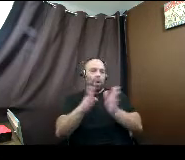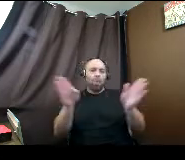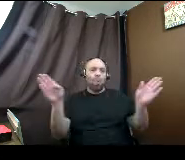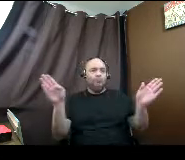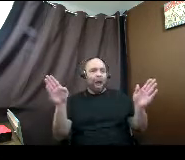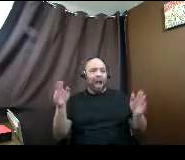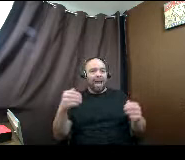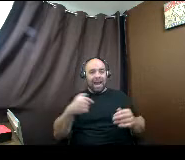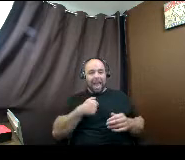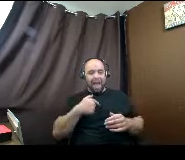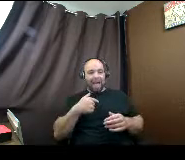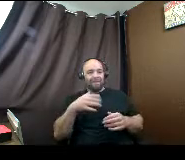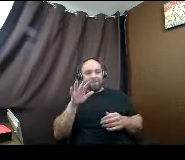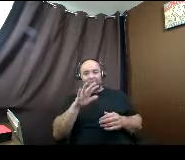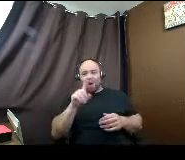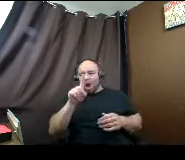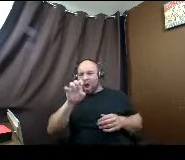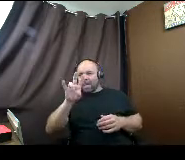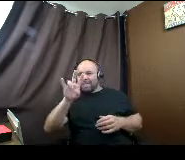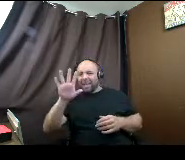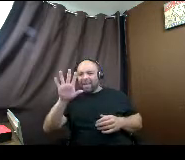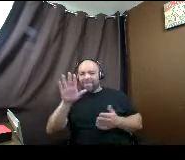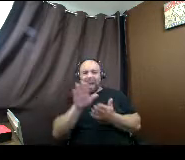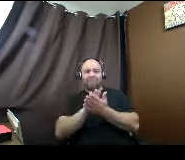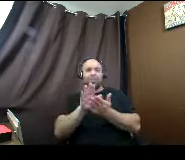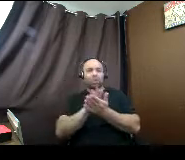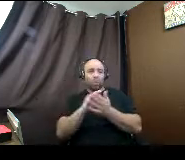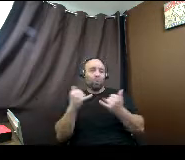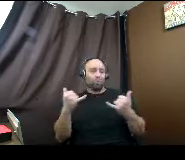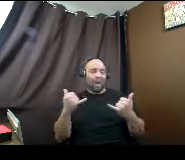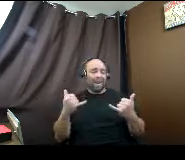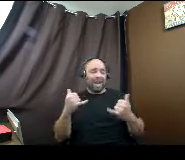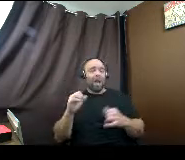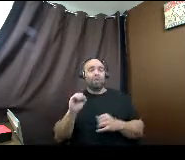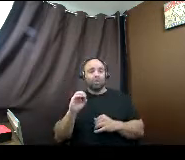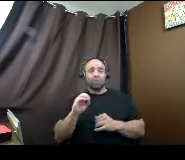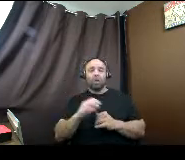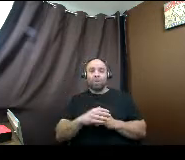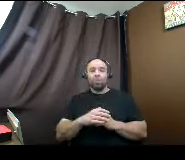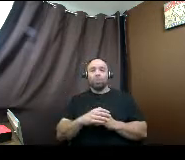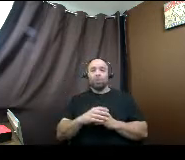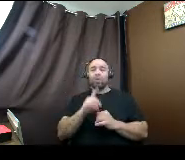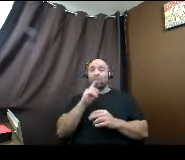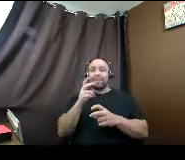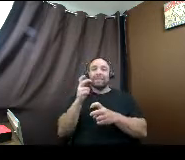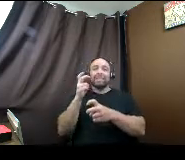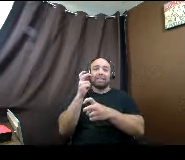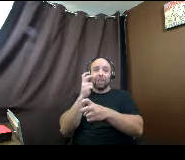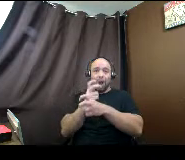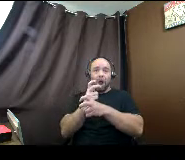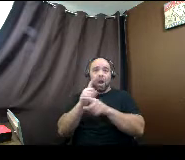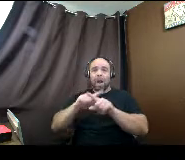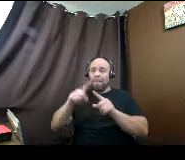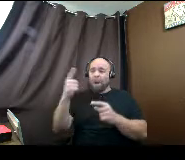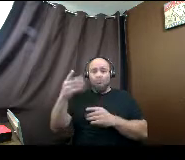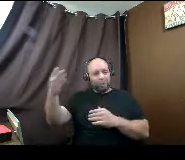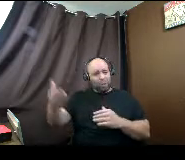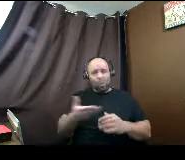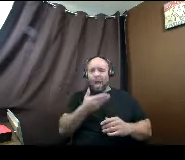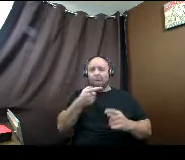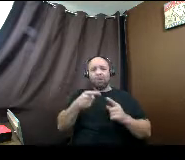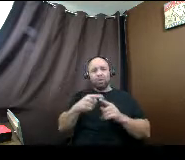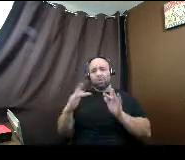175 schools right now. So it's kind of it's hard, but you're always welcome to reach out to me.